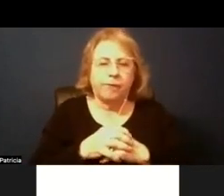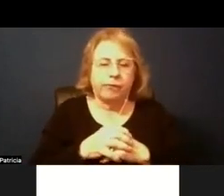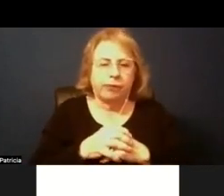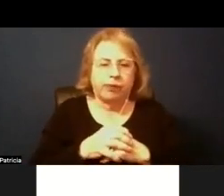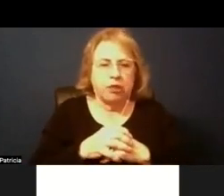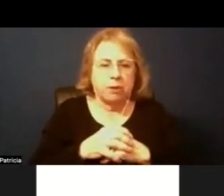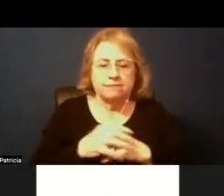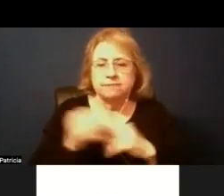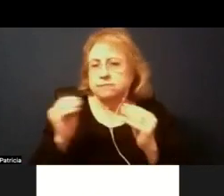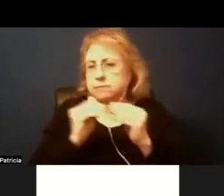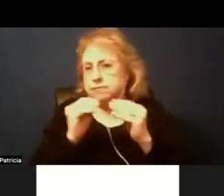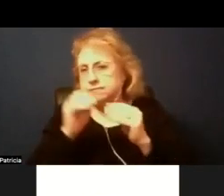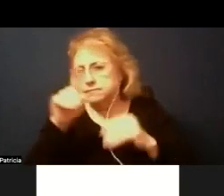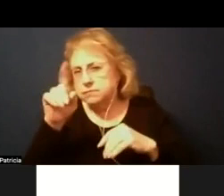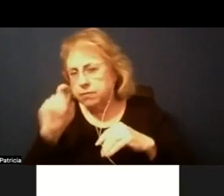any other questions